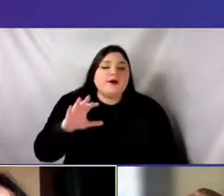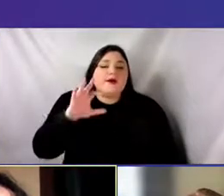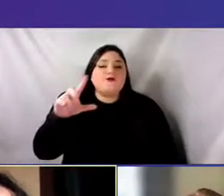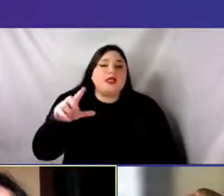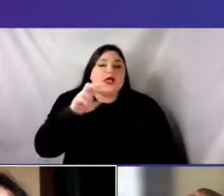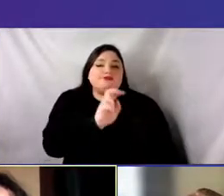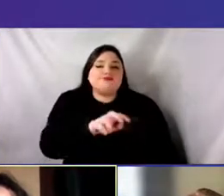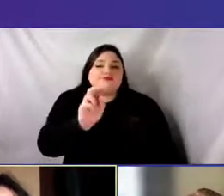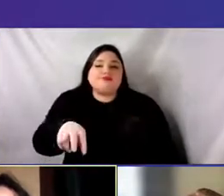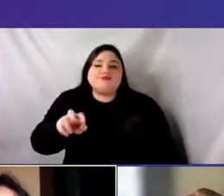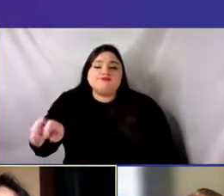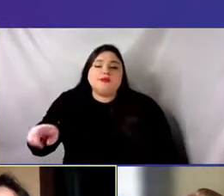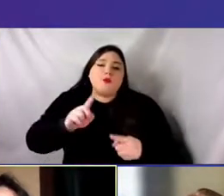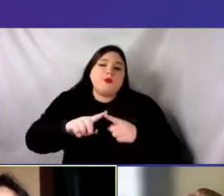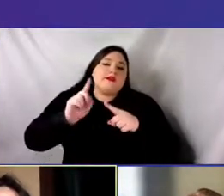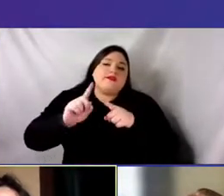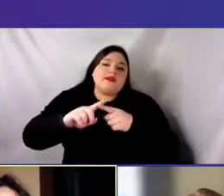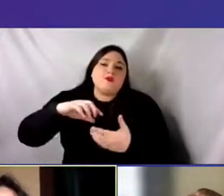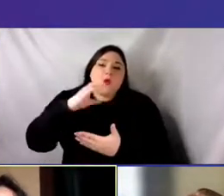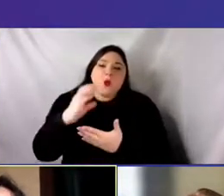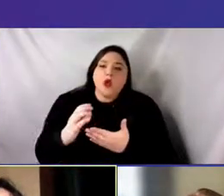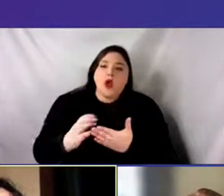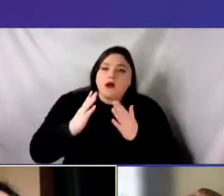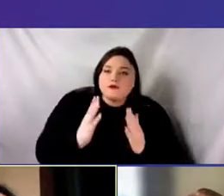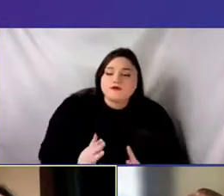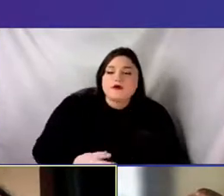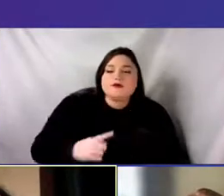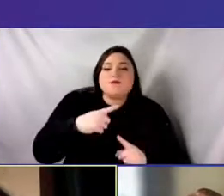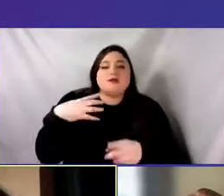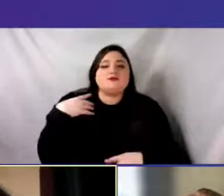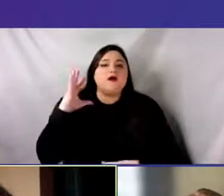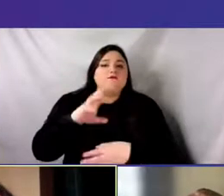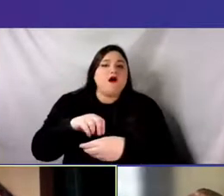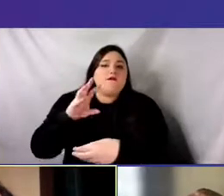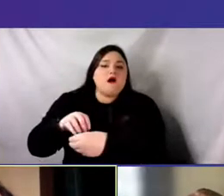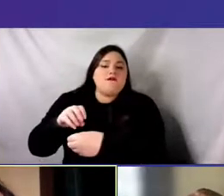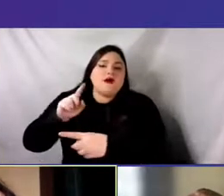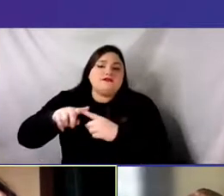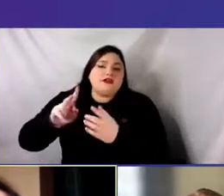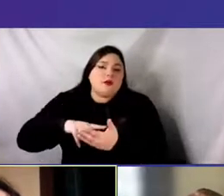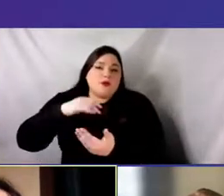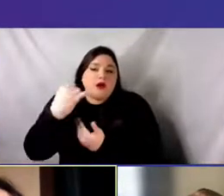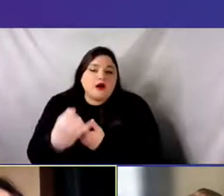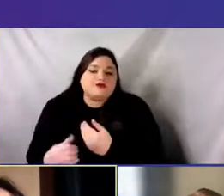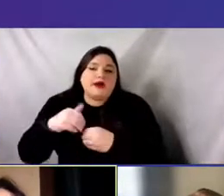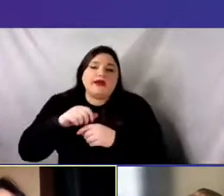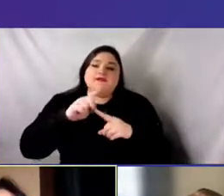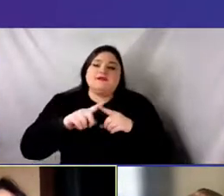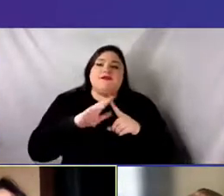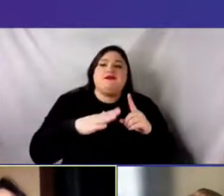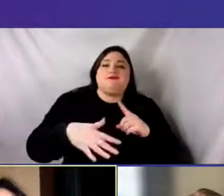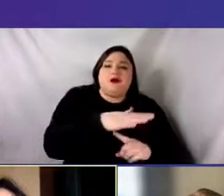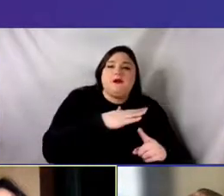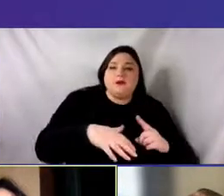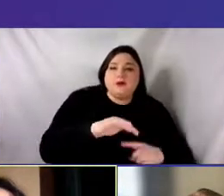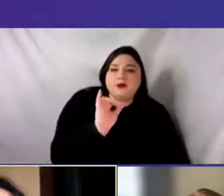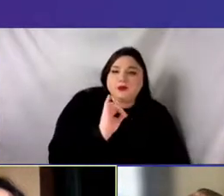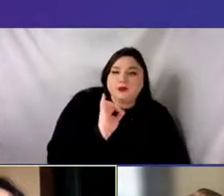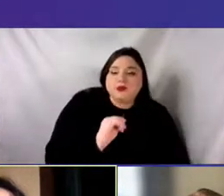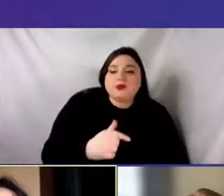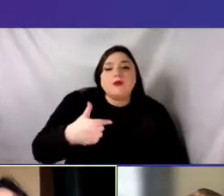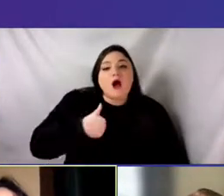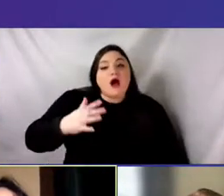a number of different choreographers and in different projects in different settings over the years. I've also worked as an